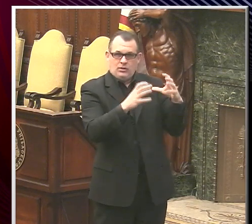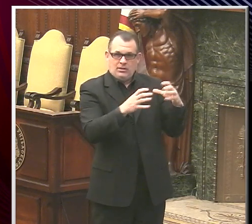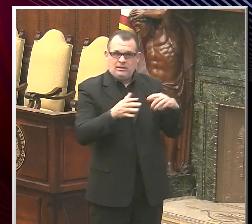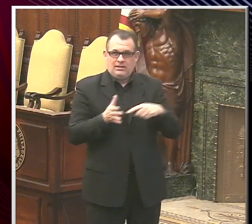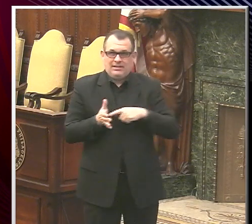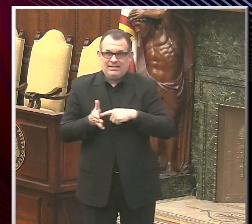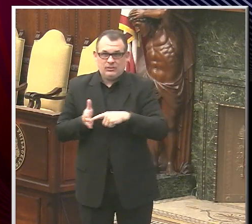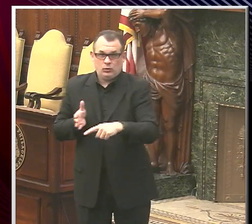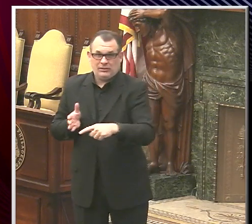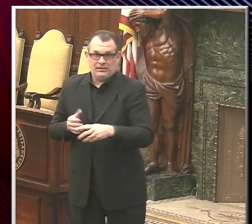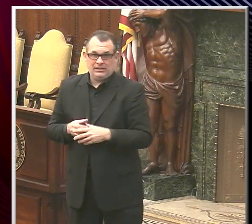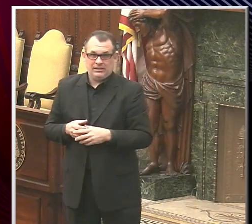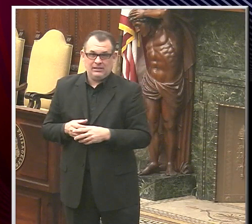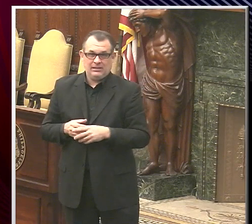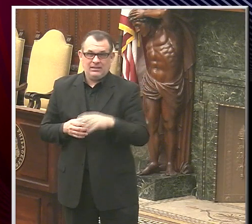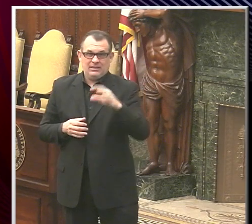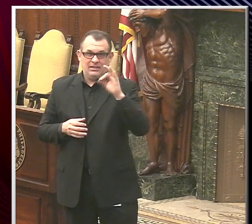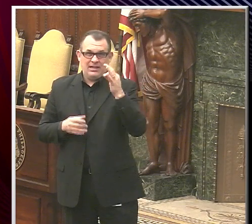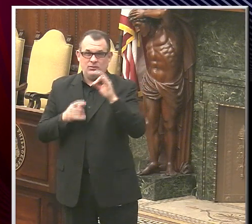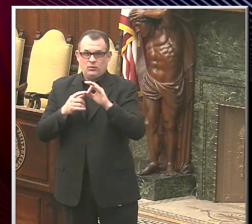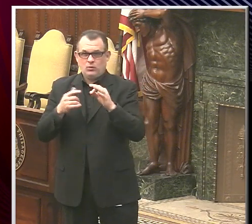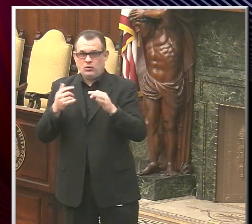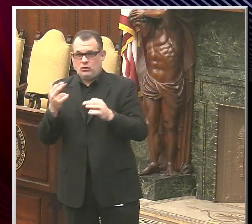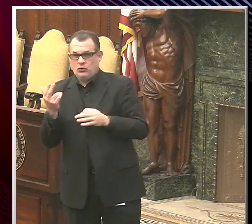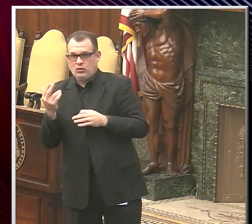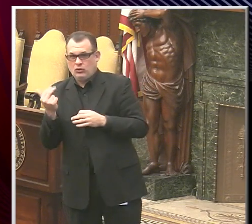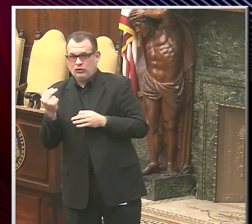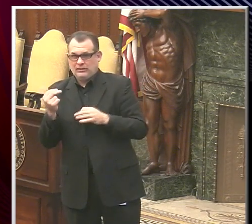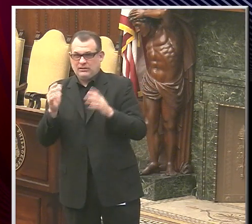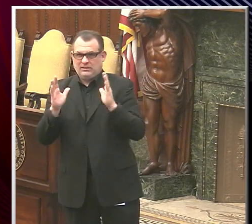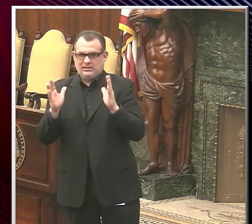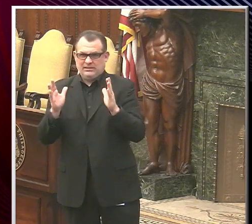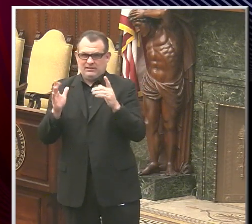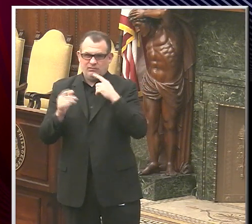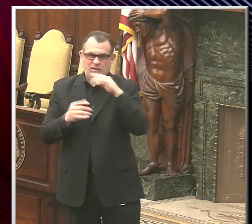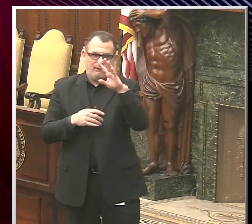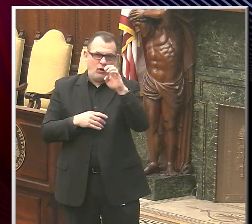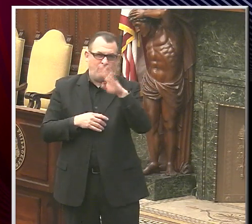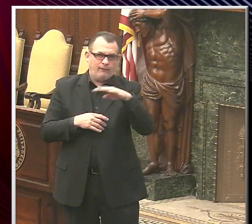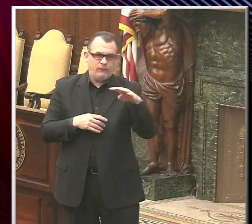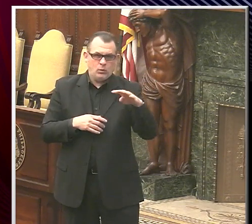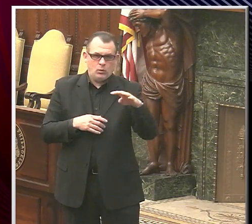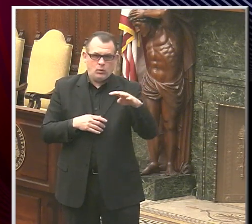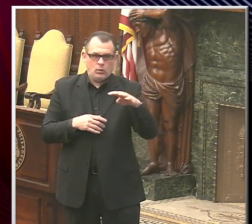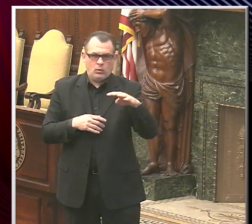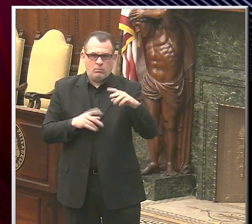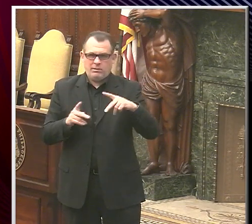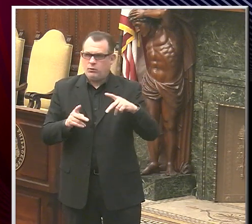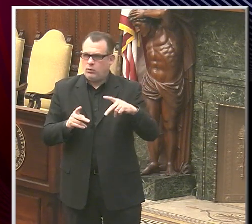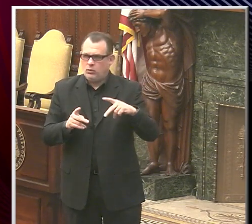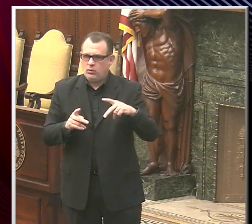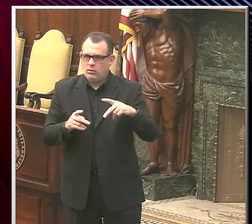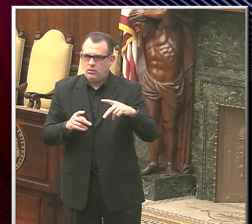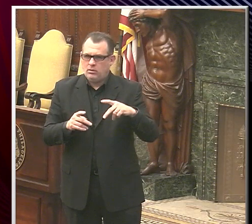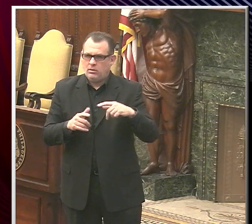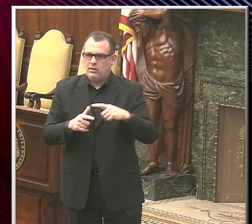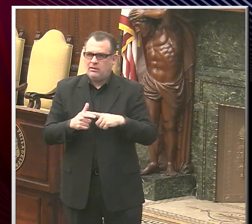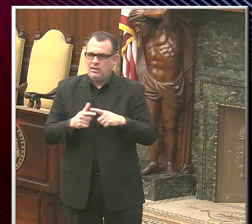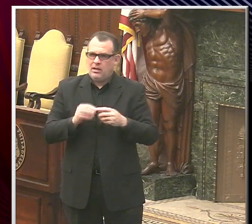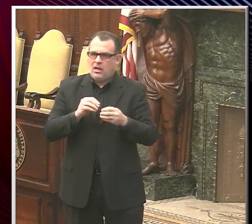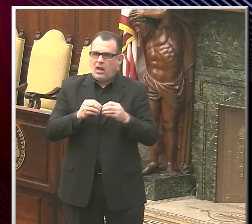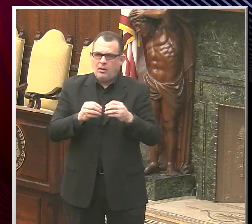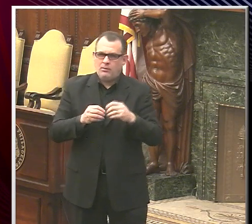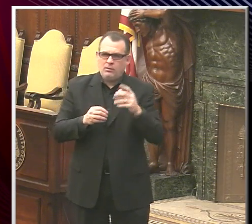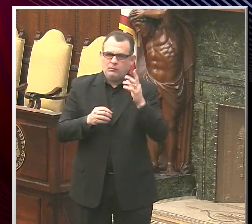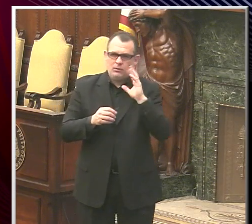from the 9th through the 13th, we'll be vaccinating approximately 4,400 people. Then there will be an increasing number of mass clinics that are run by